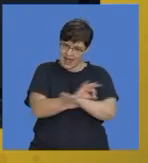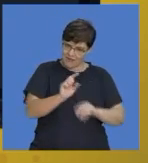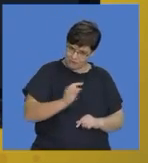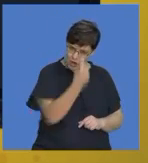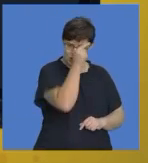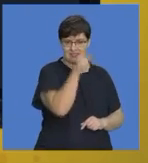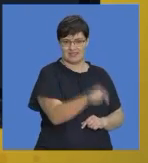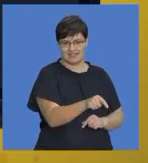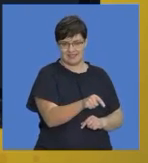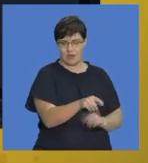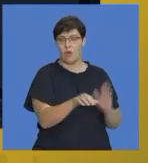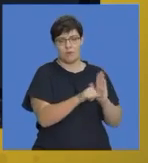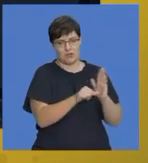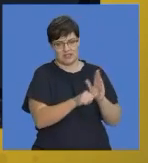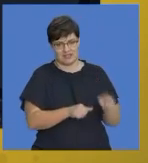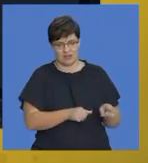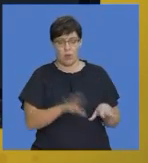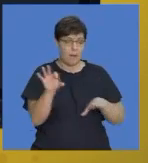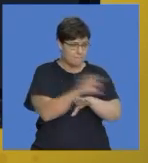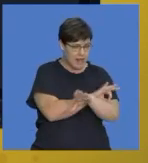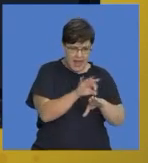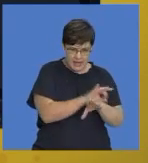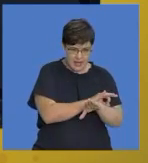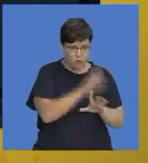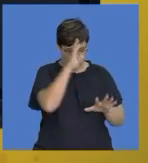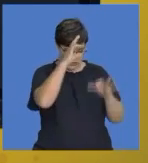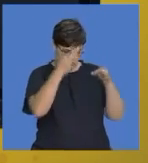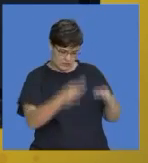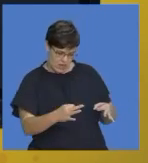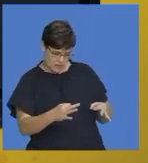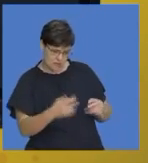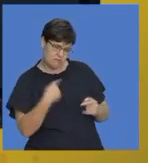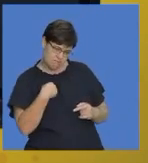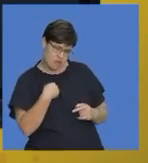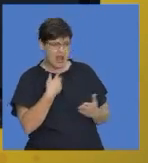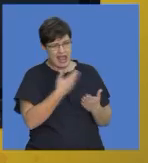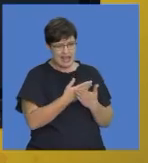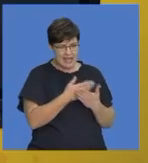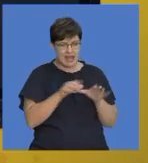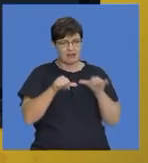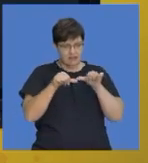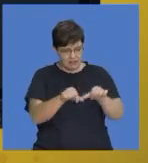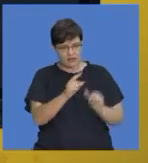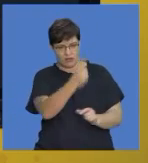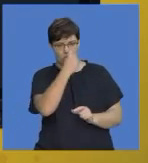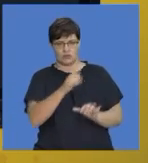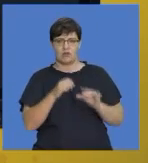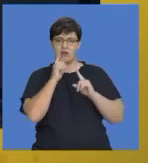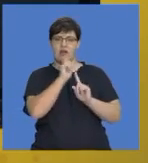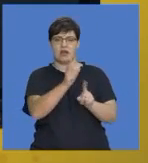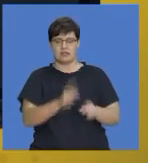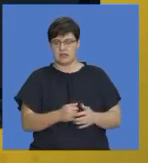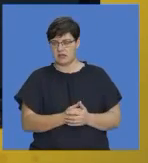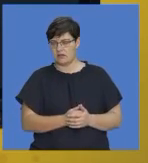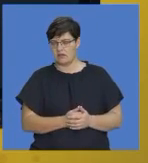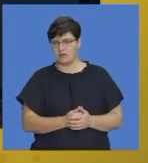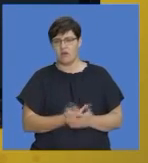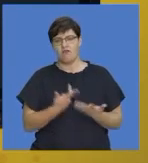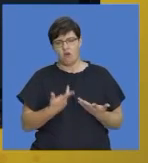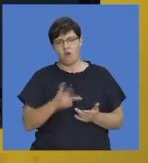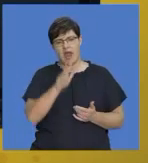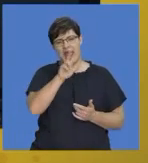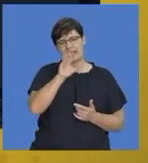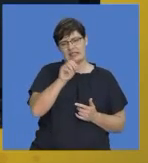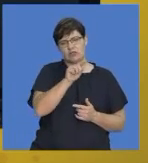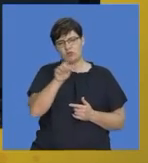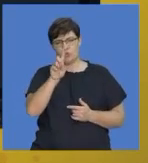when you plan you actually decide whether or not you are able to maintain a piece for 80 to 100 words so you need to